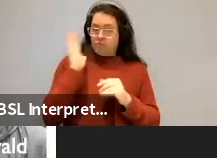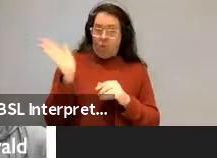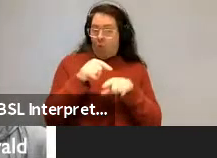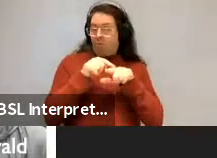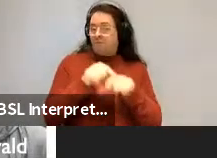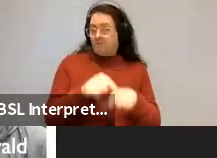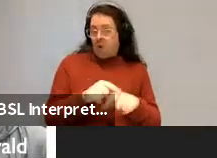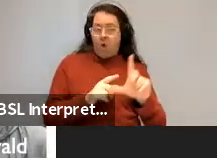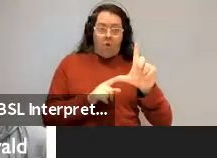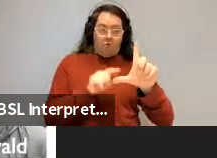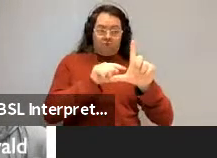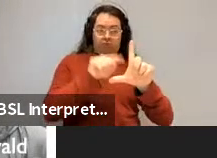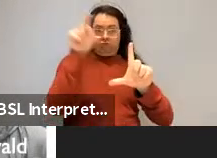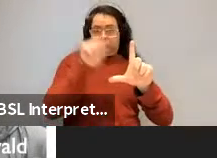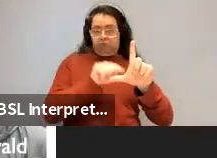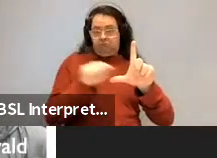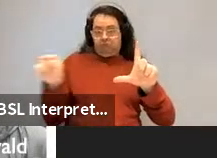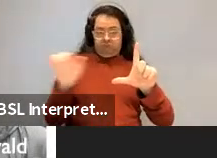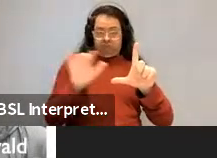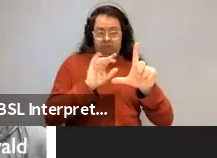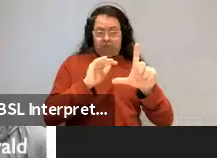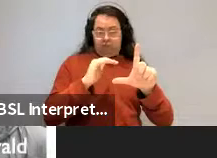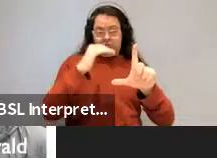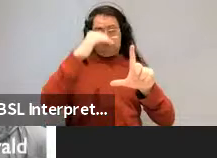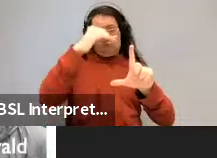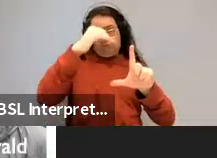Now it's up to 55 that have been explored.